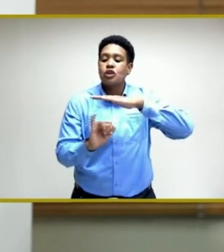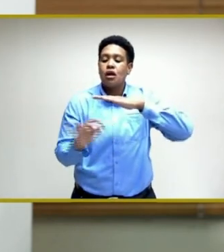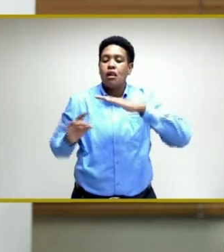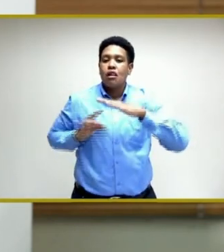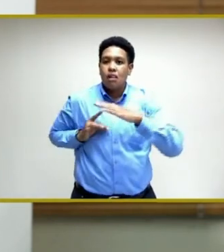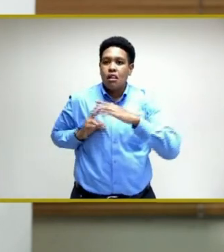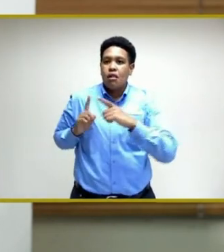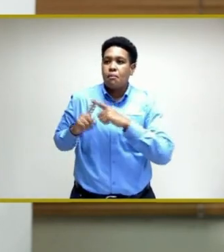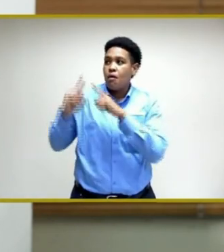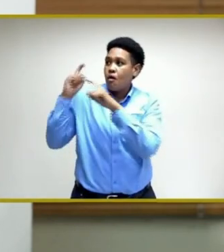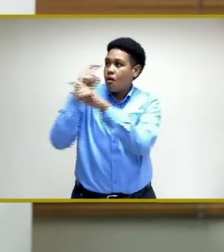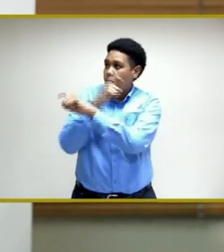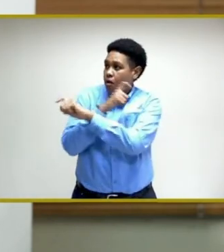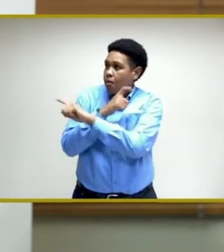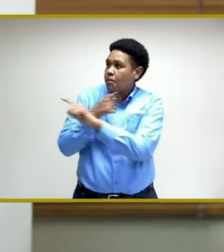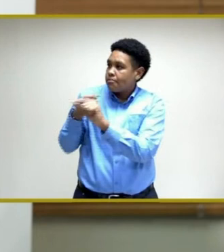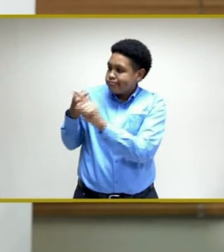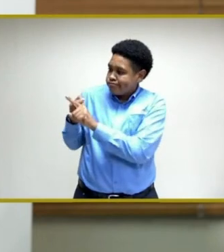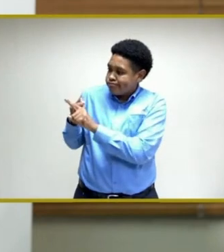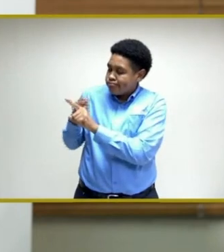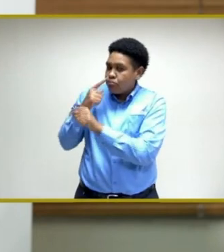complications from the COVID virus.